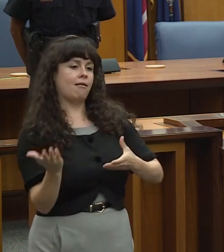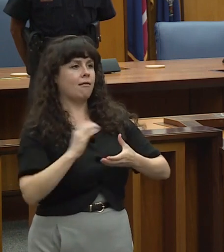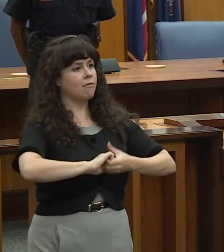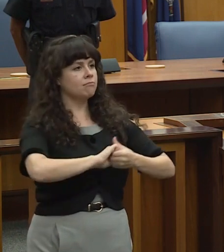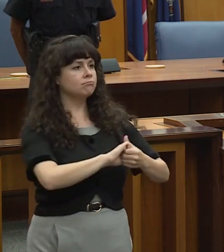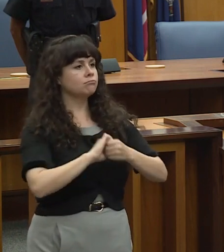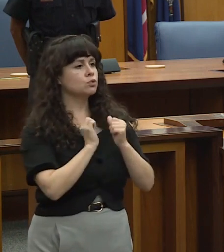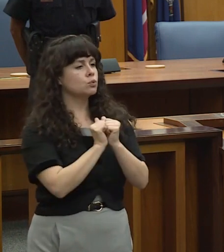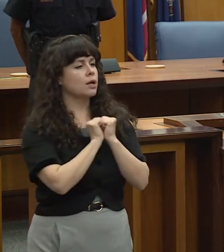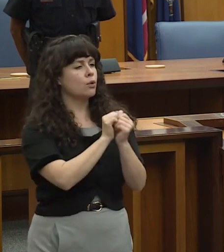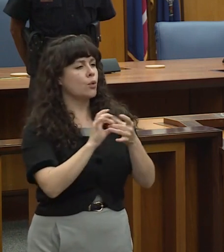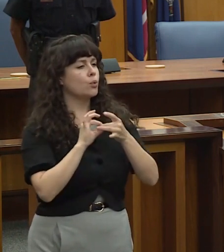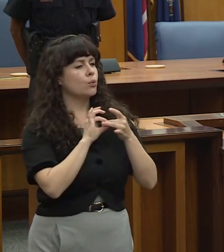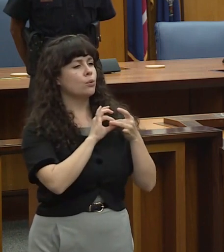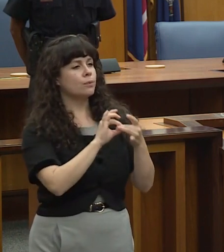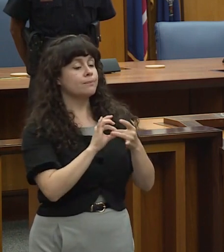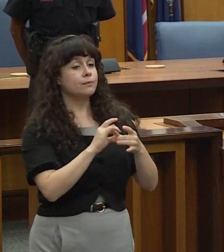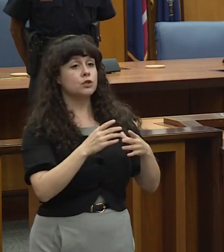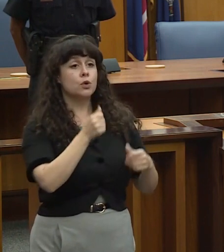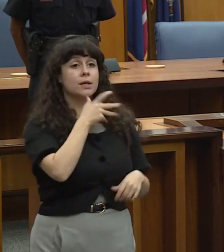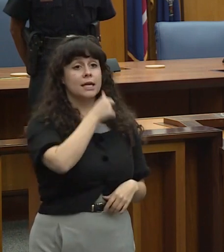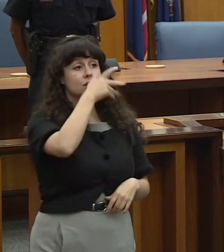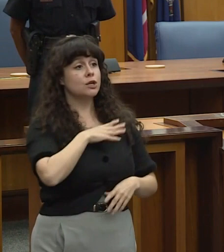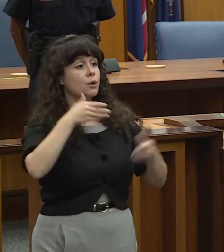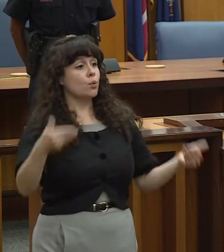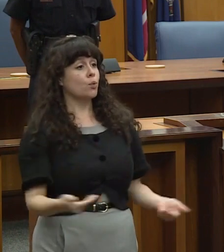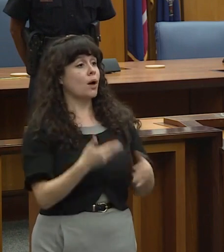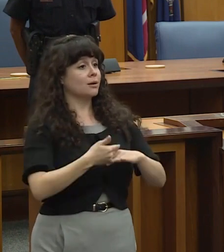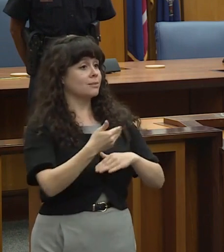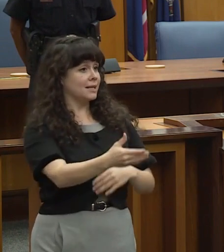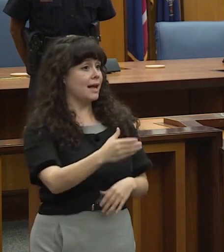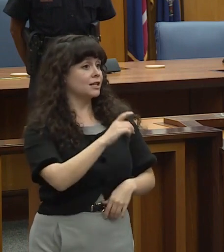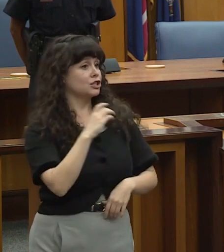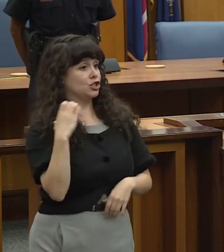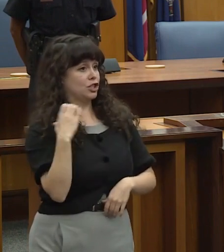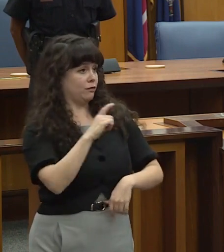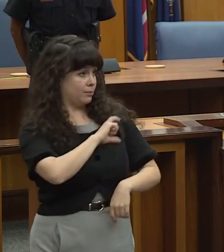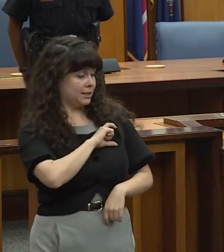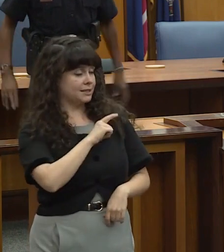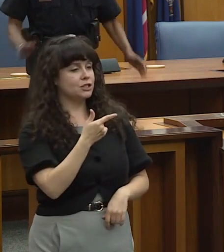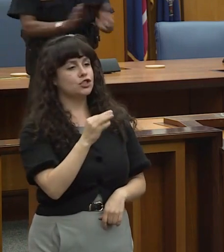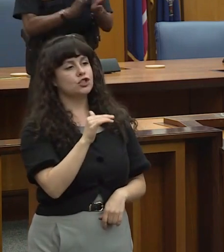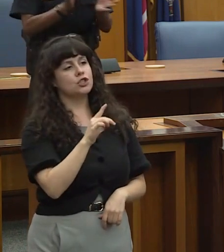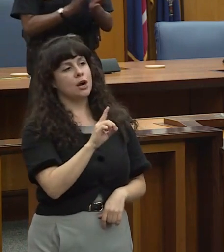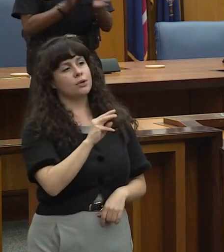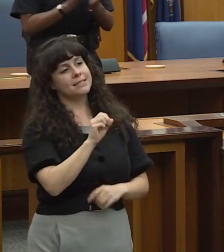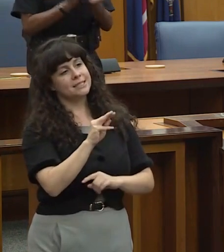Ladies and gentlemen, please welcome the next Chief of Police in the City of Richmond, Chief Gerald Smith.